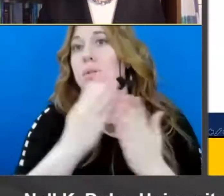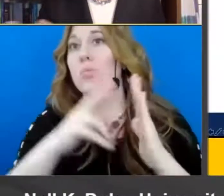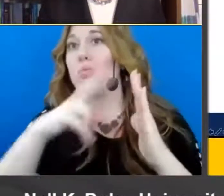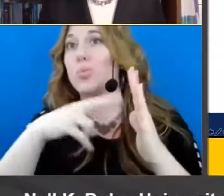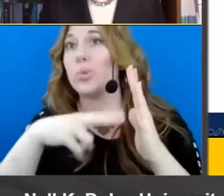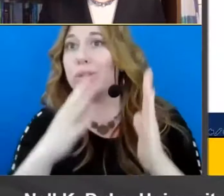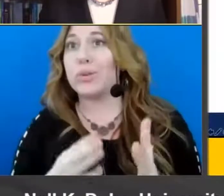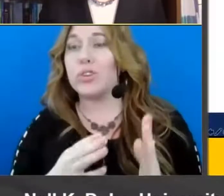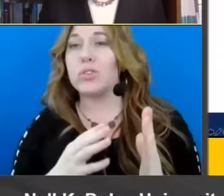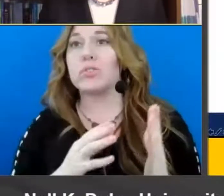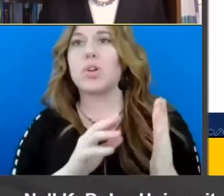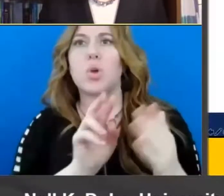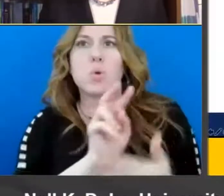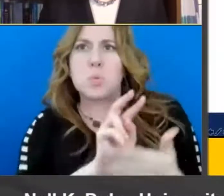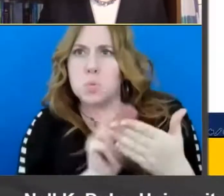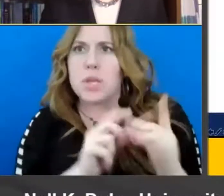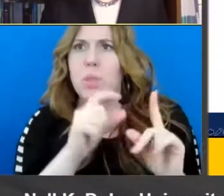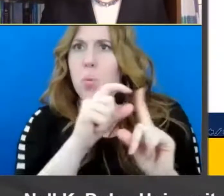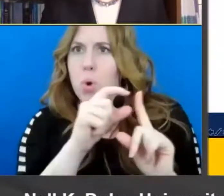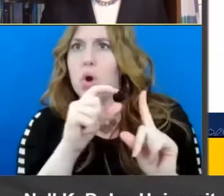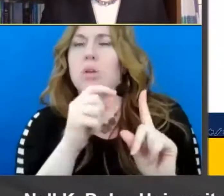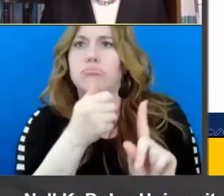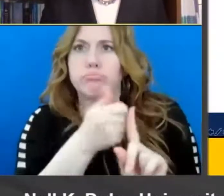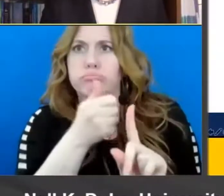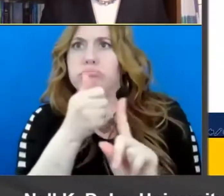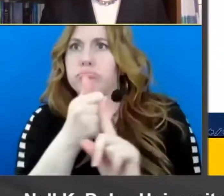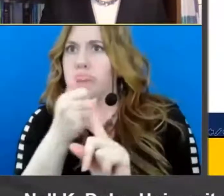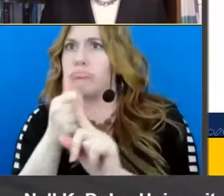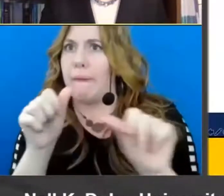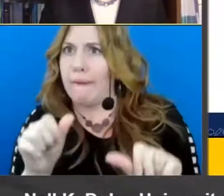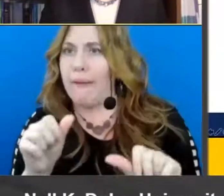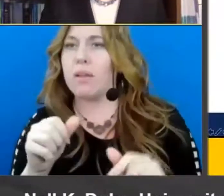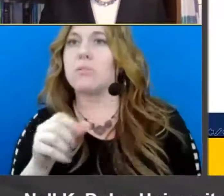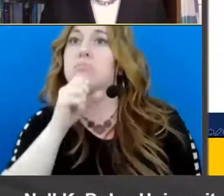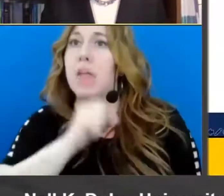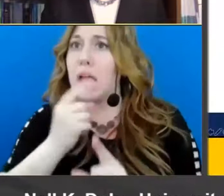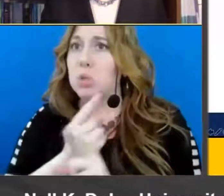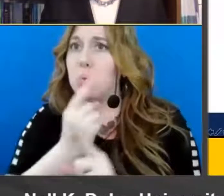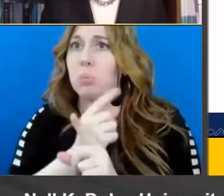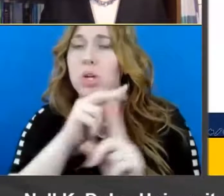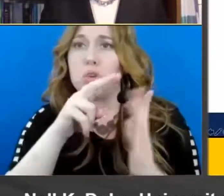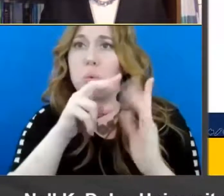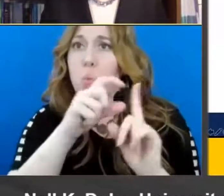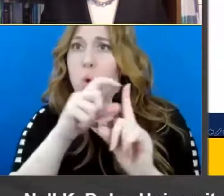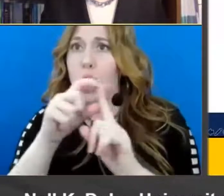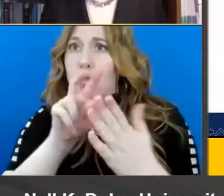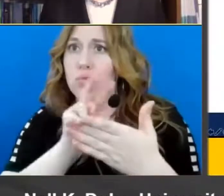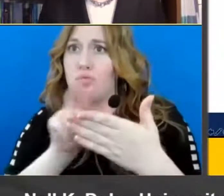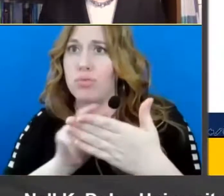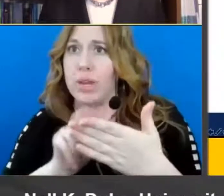able to read the words uh well uh have age-appropriate uh word reading skills but are still